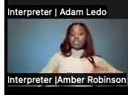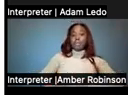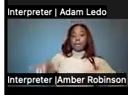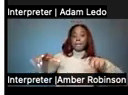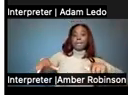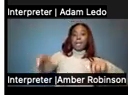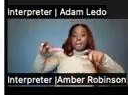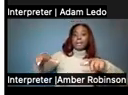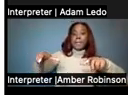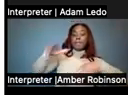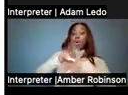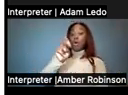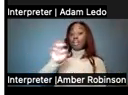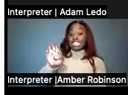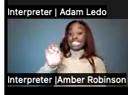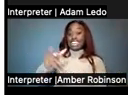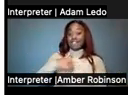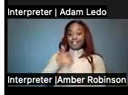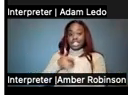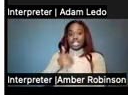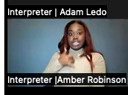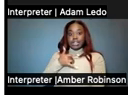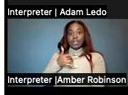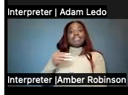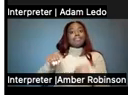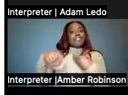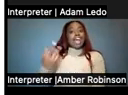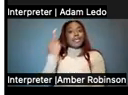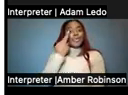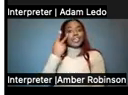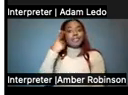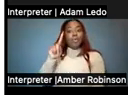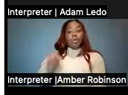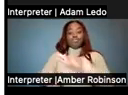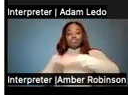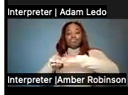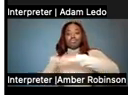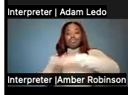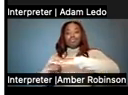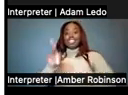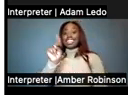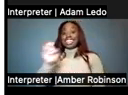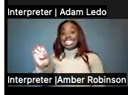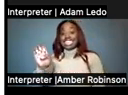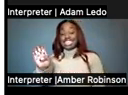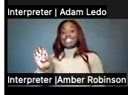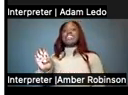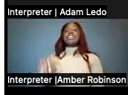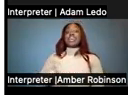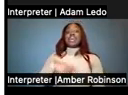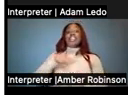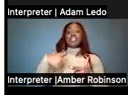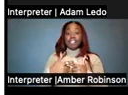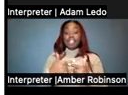beans moving in the plate. So it gives them a reason to lift their knee up. And there's just tried and true adaptations